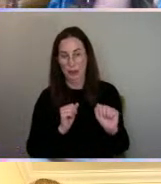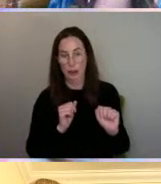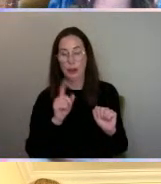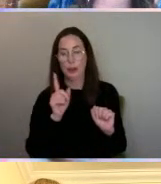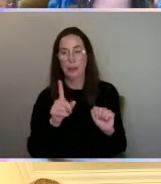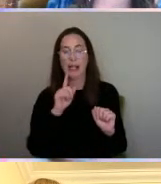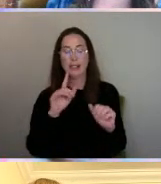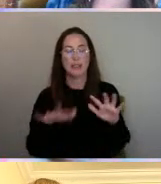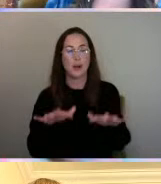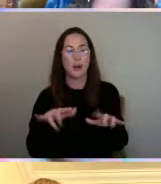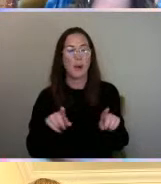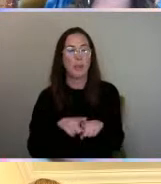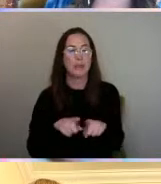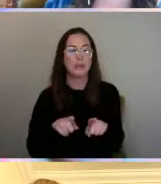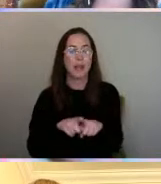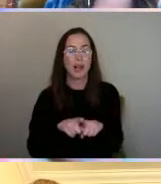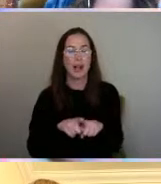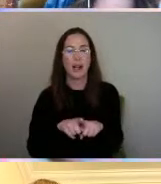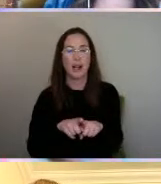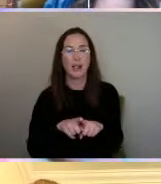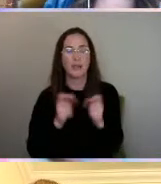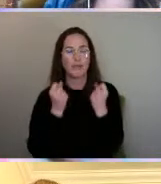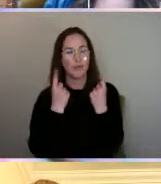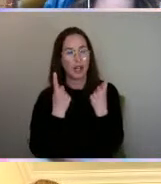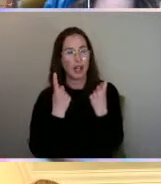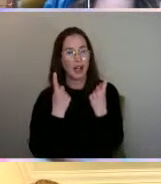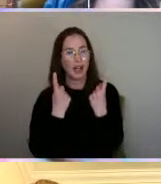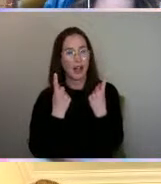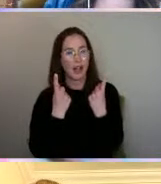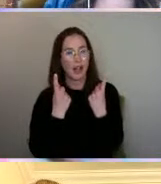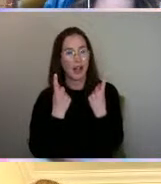it's almost like you've come to the realisation that